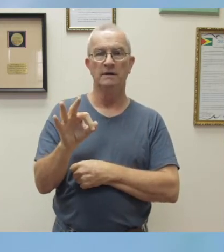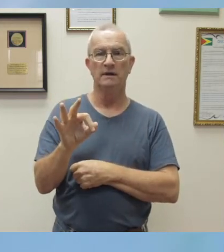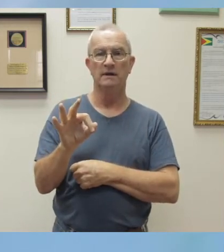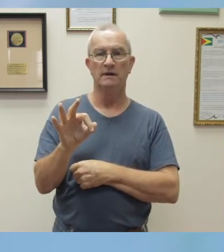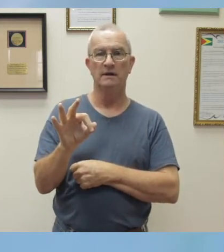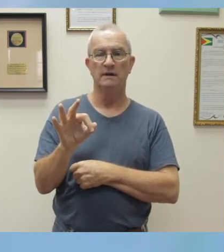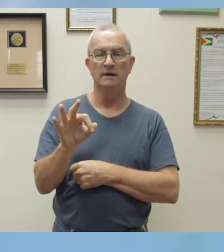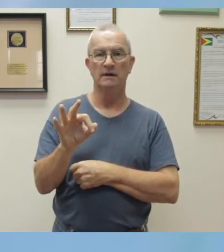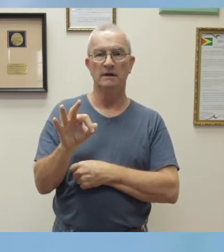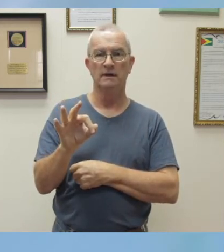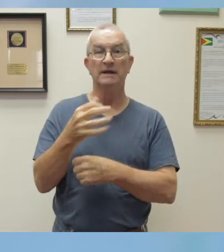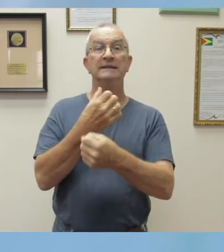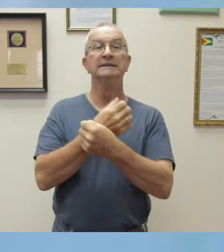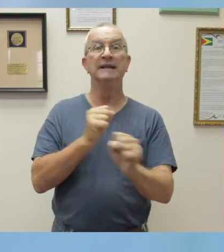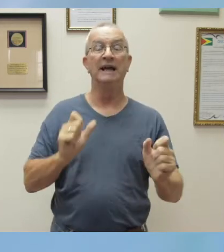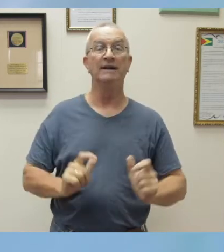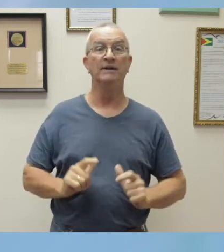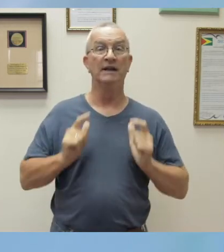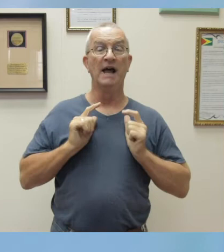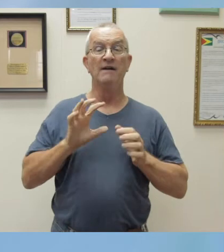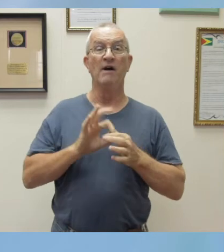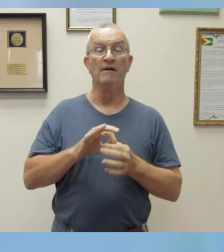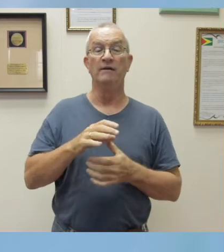the life of their fellow Guyanese.